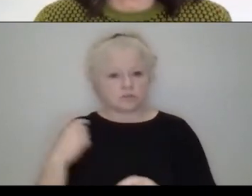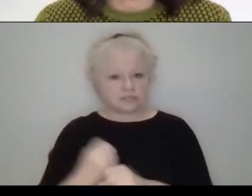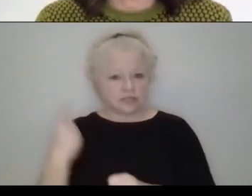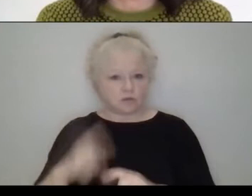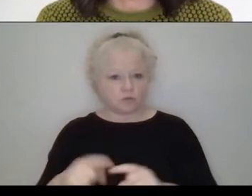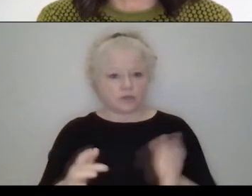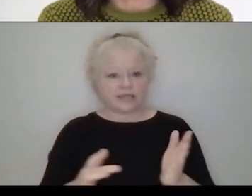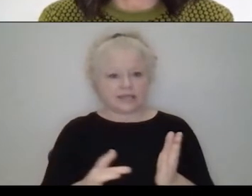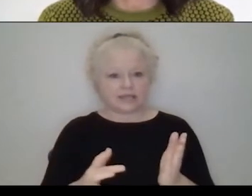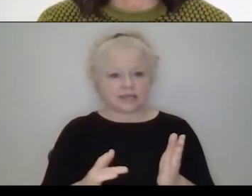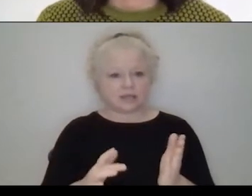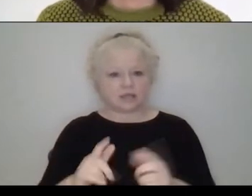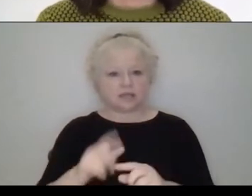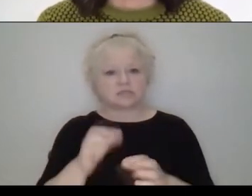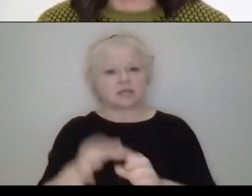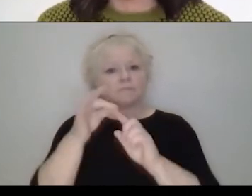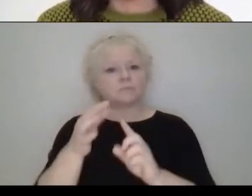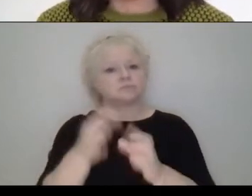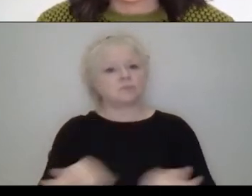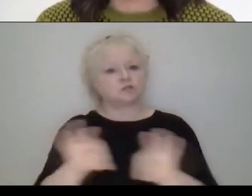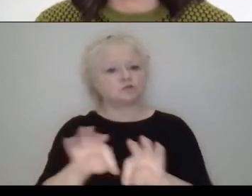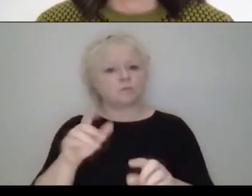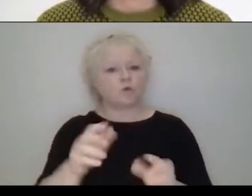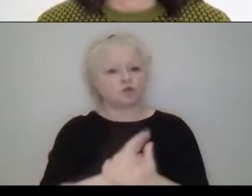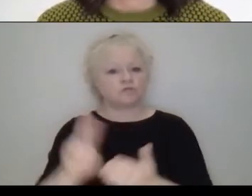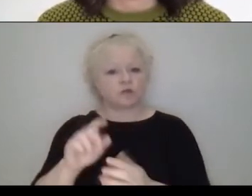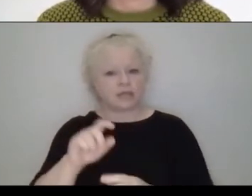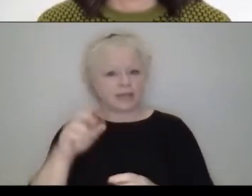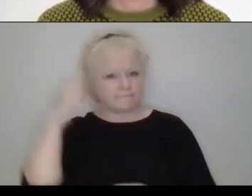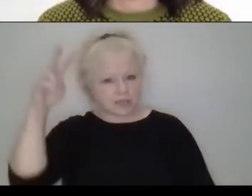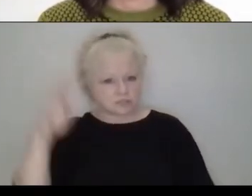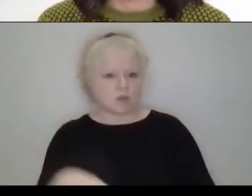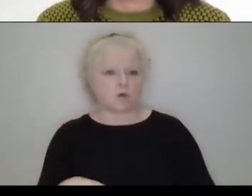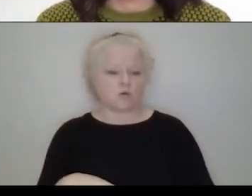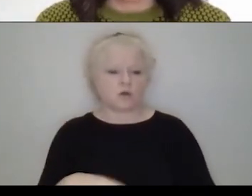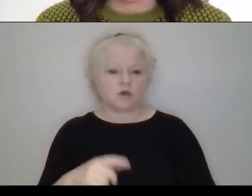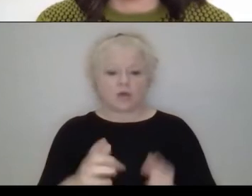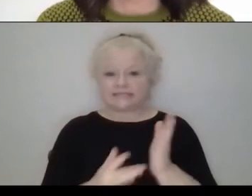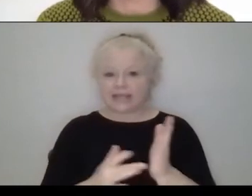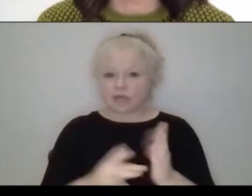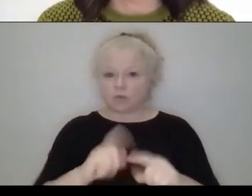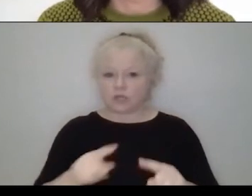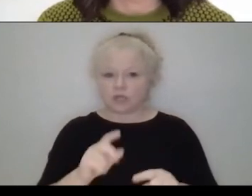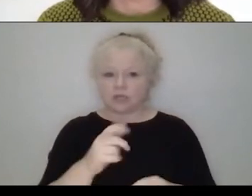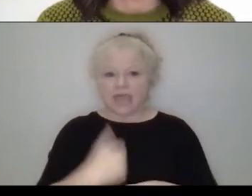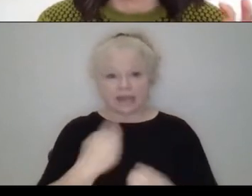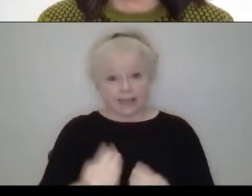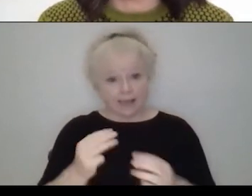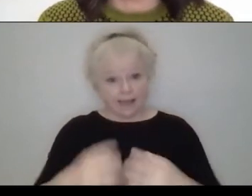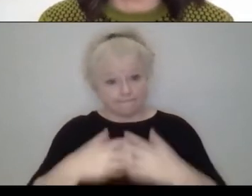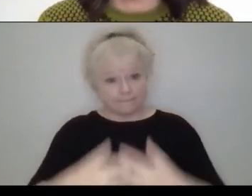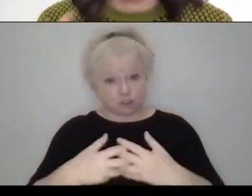important university in Mexico, we developed like a special machine to wash and improve the